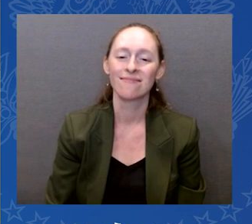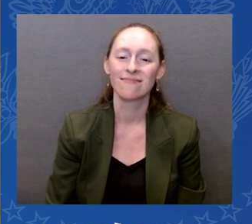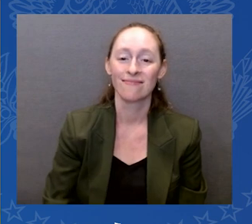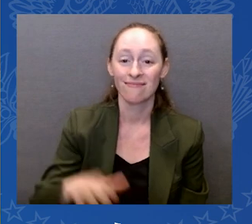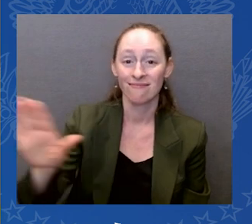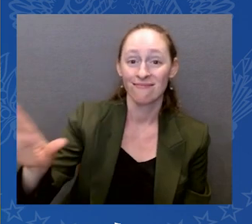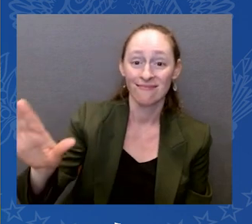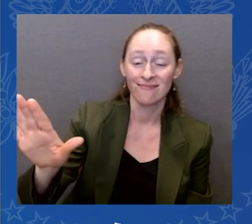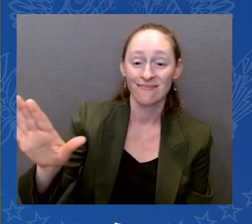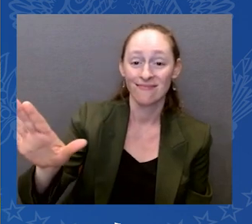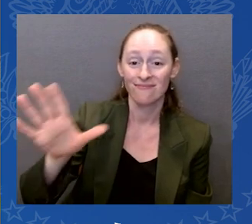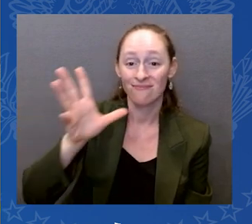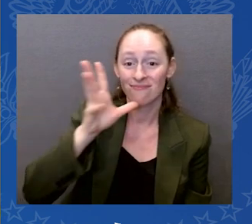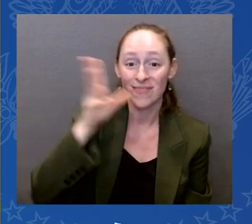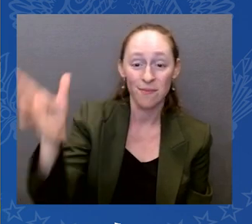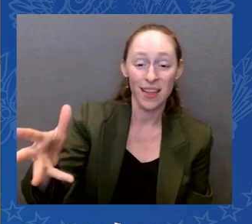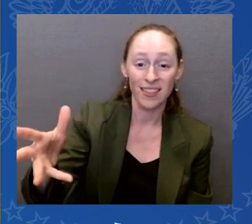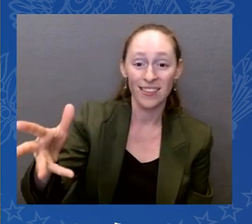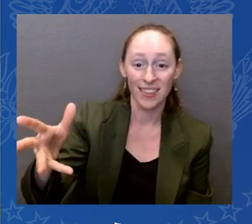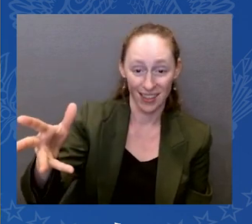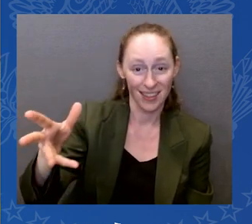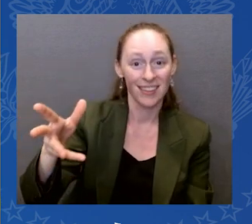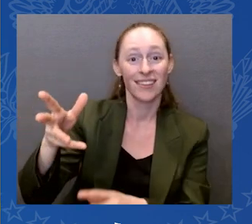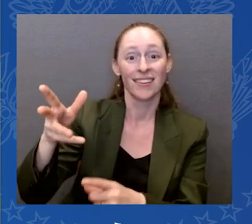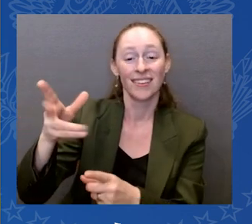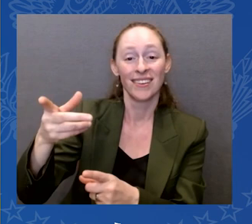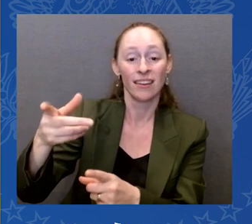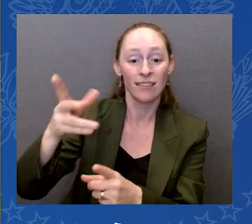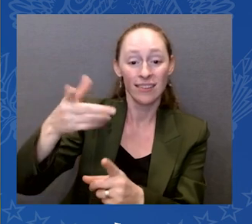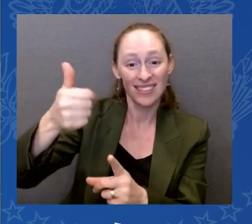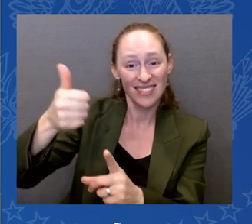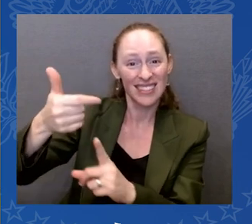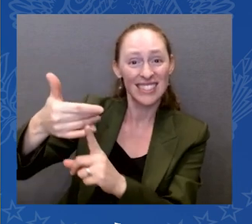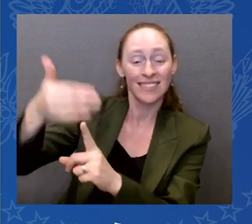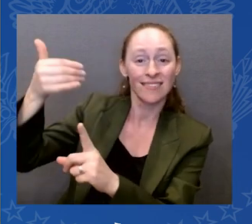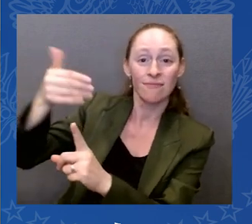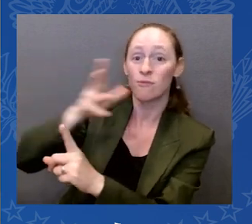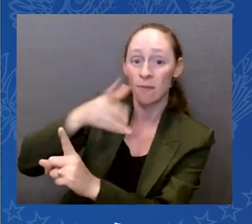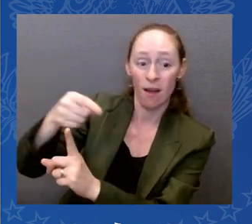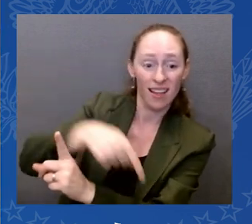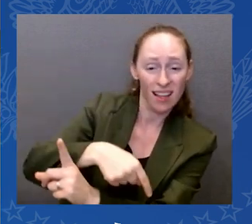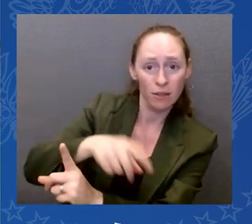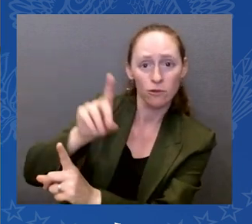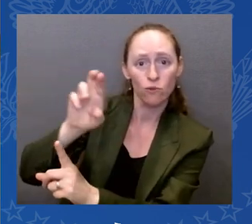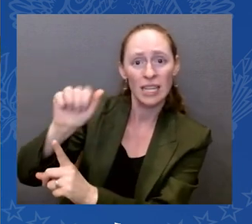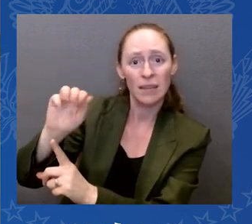Cabinet are also joining us. In fact, give them a round of applause. You're all going to miss them.